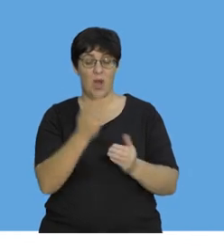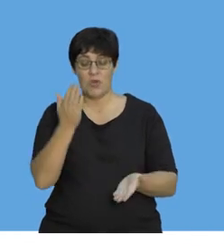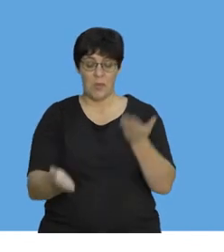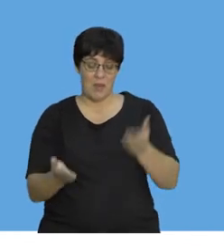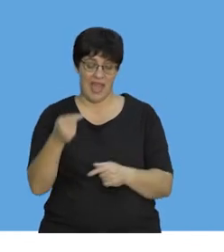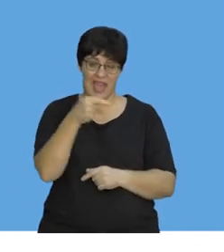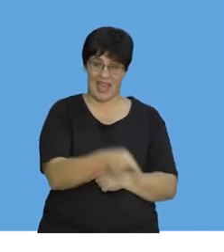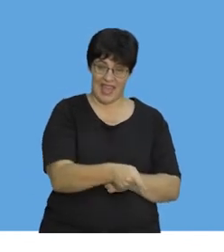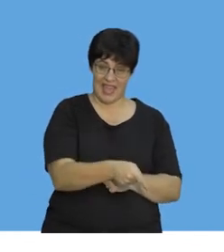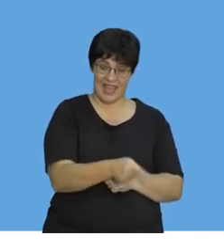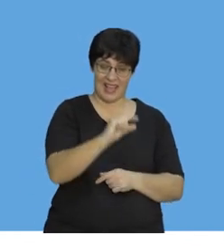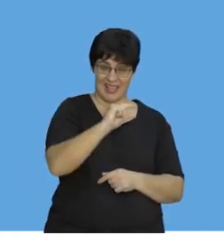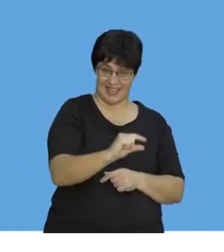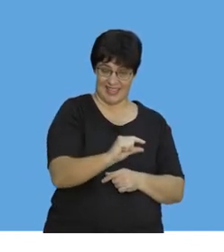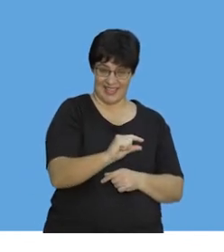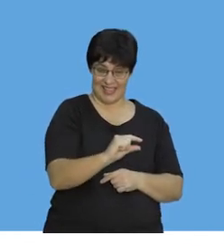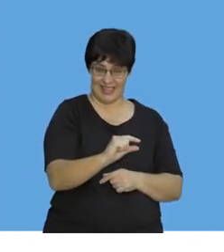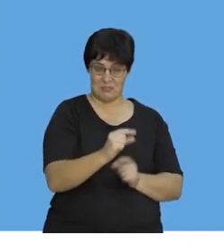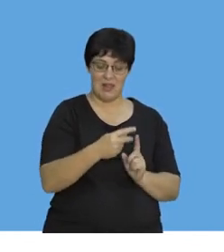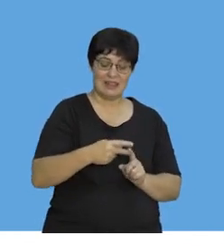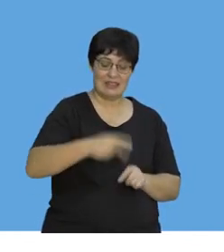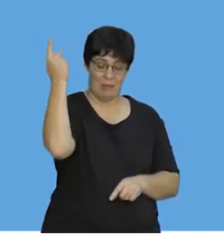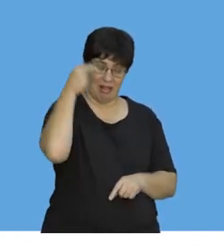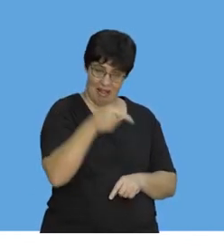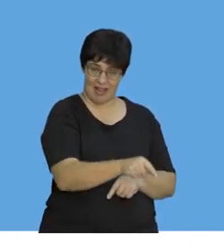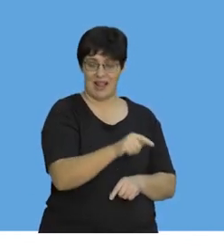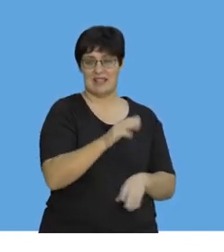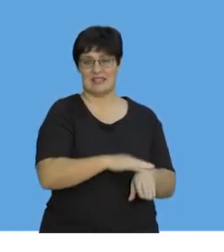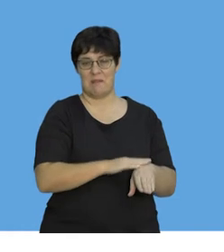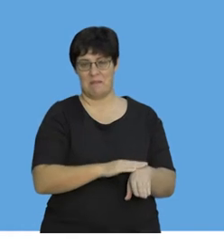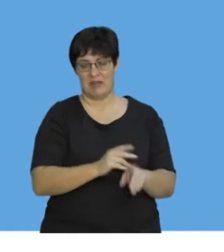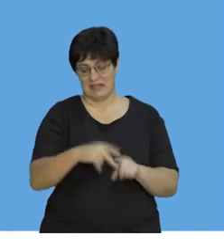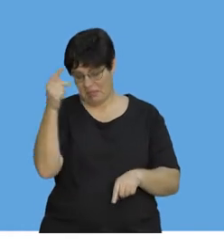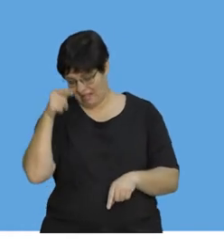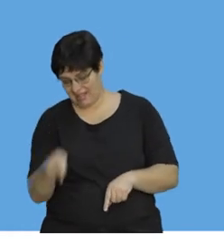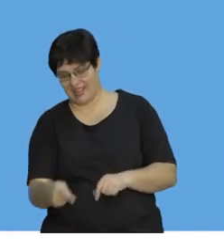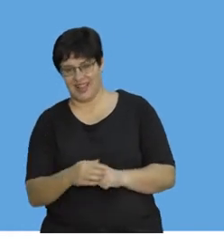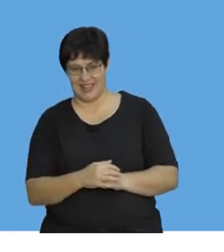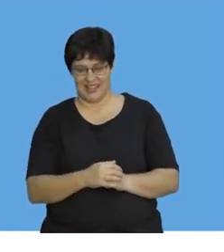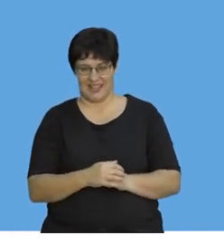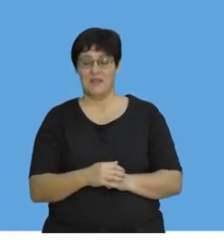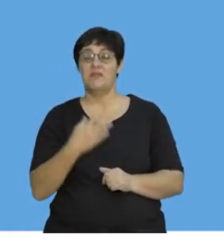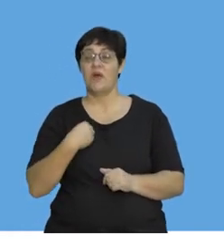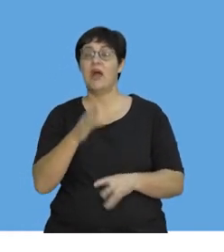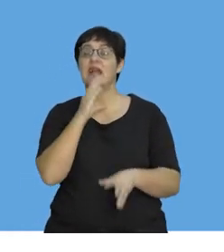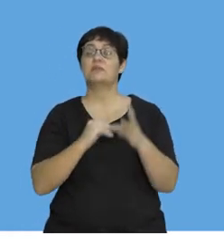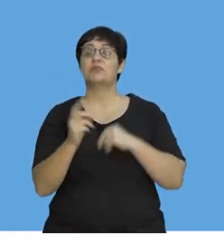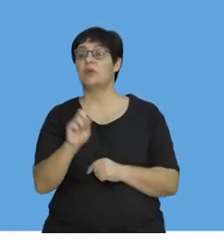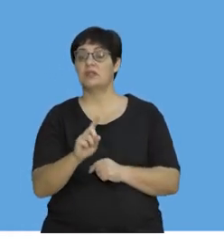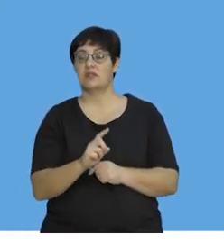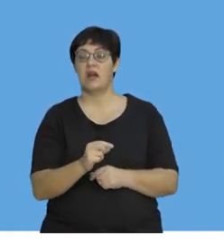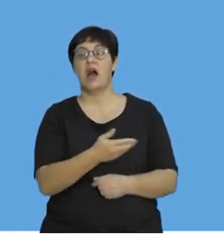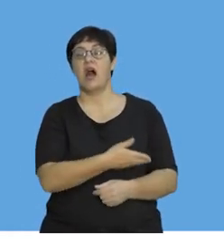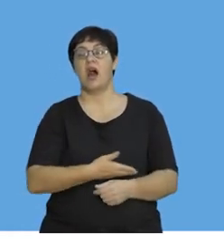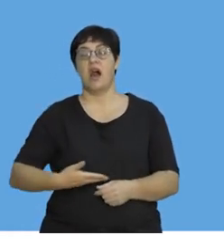Compared to the one inch foam, that's double the time period. It now experiences